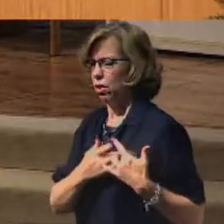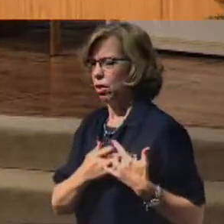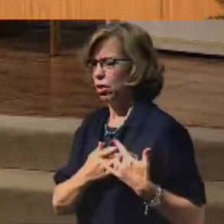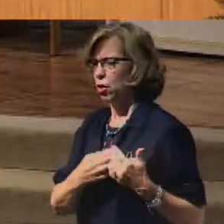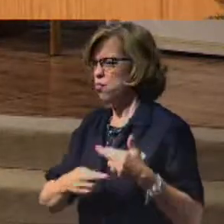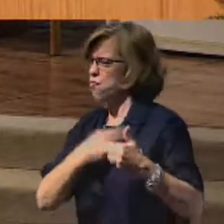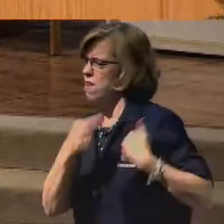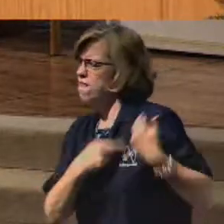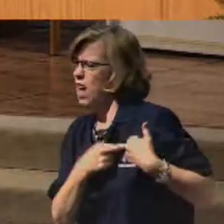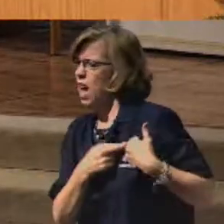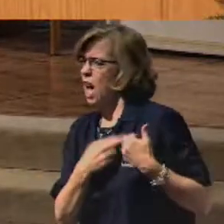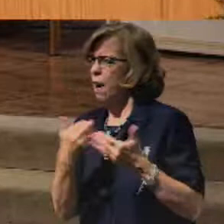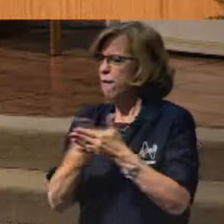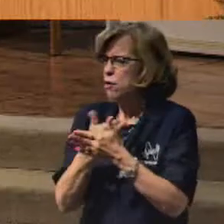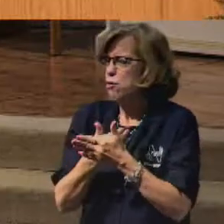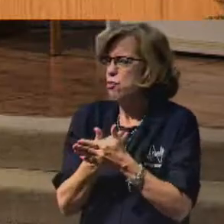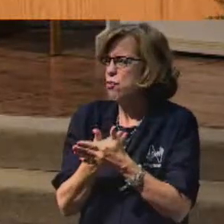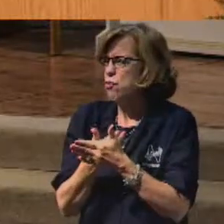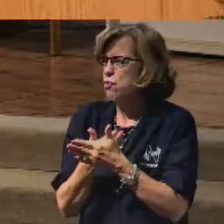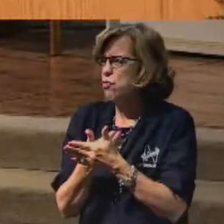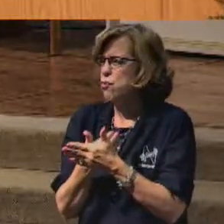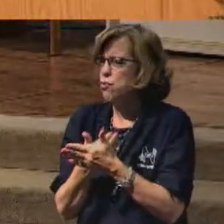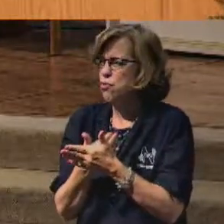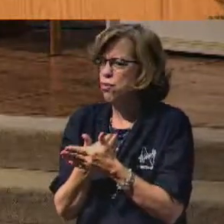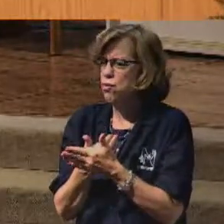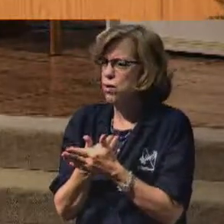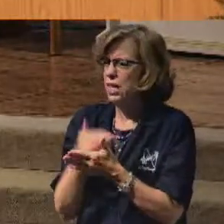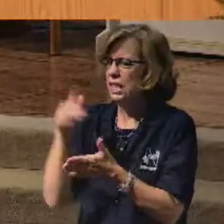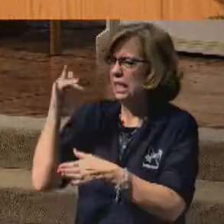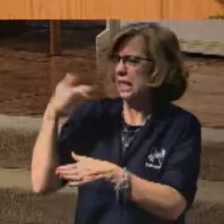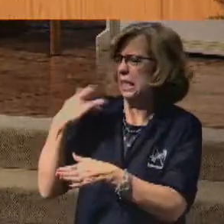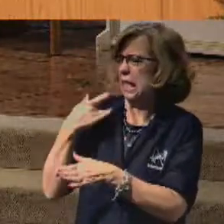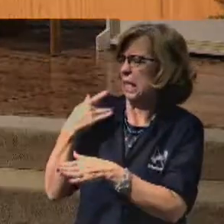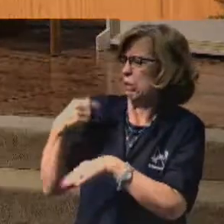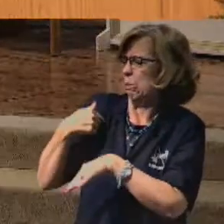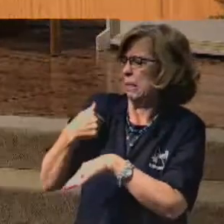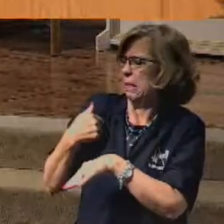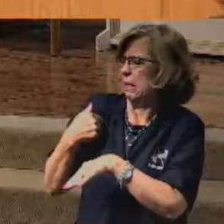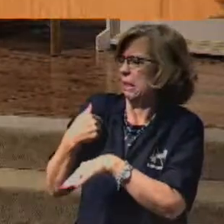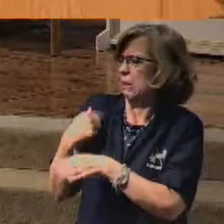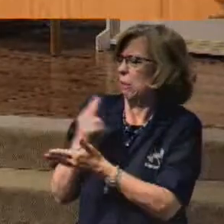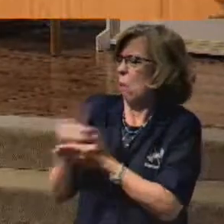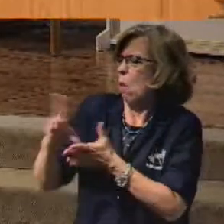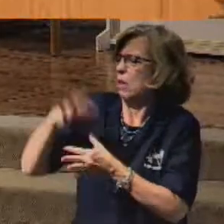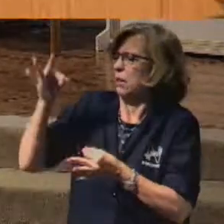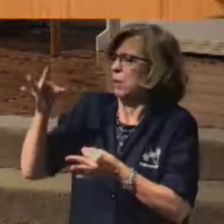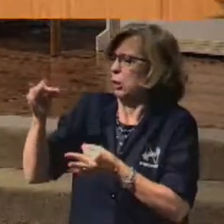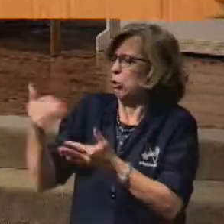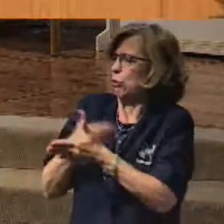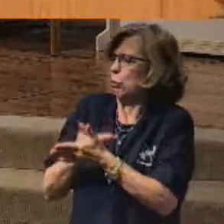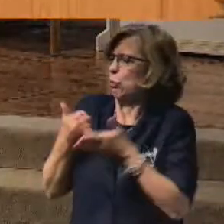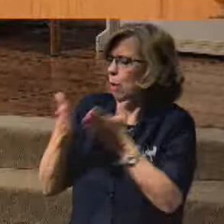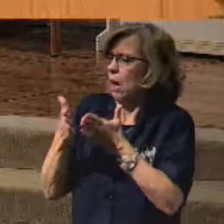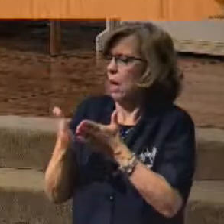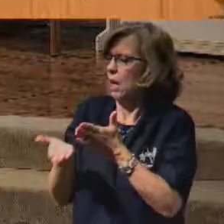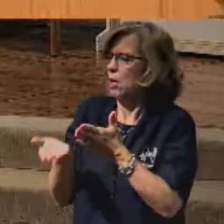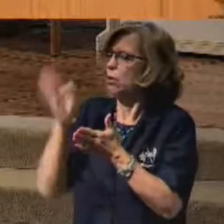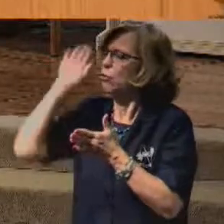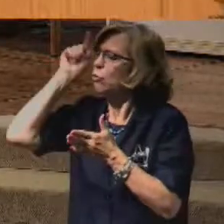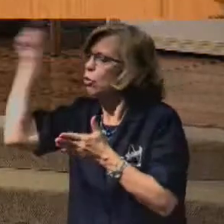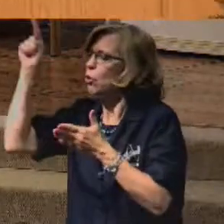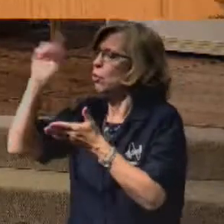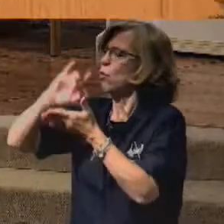Revive me anew and afresh and touch me and anoint me with thy Holy Spirit. Lord, may you be glorified.